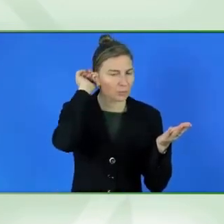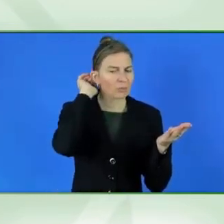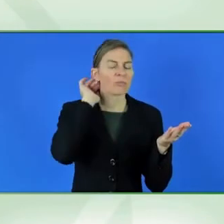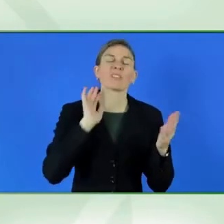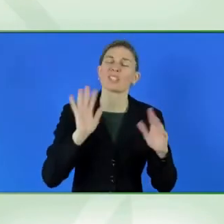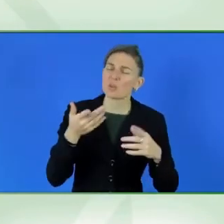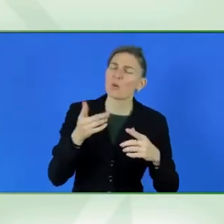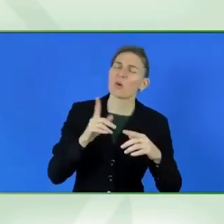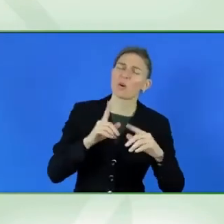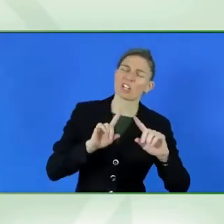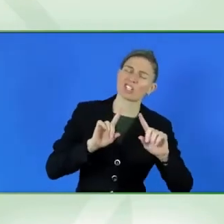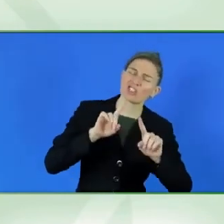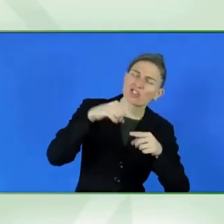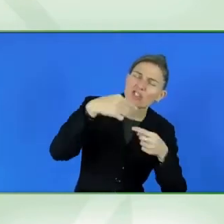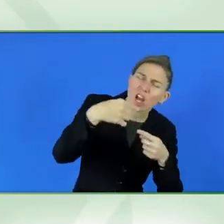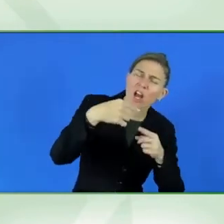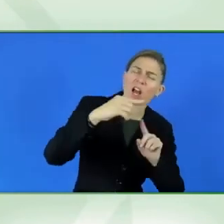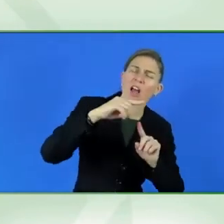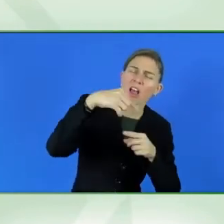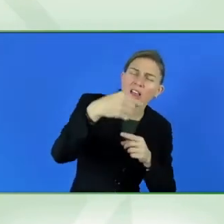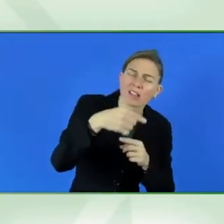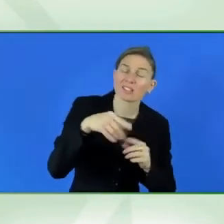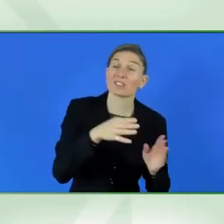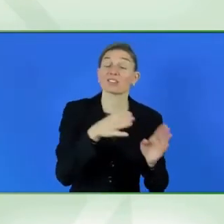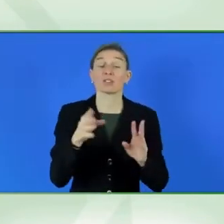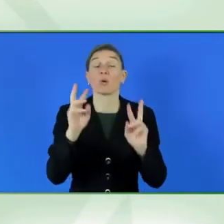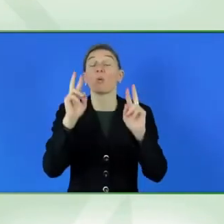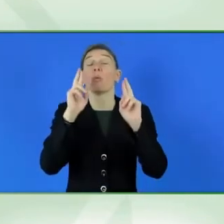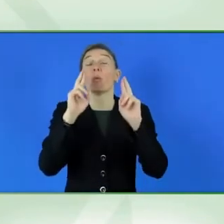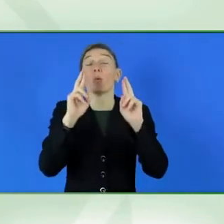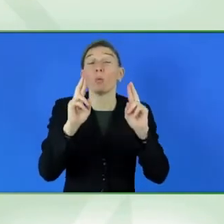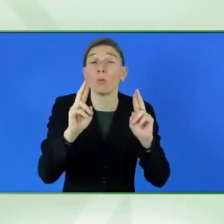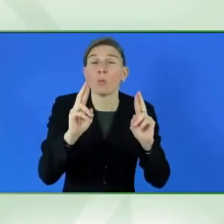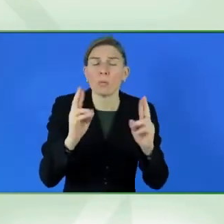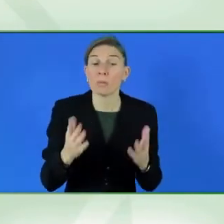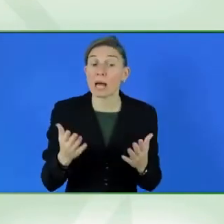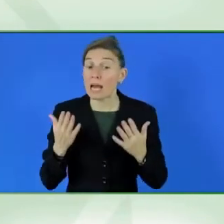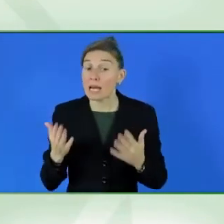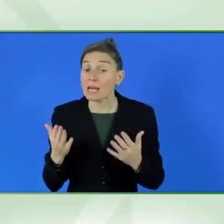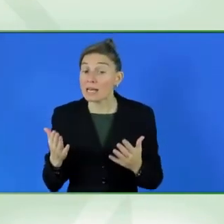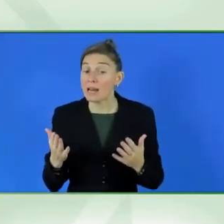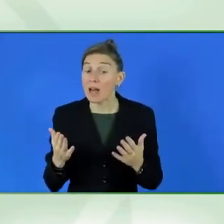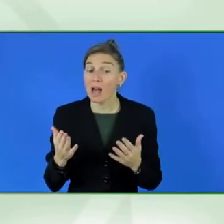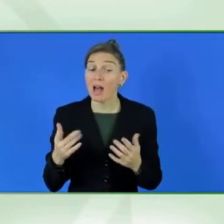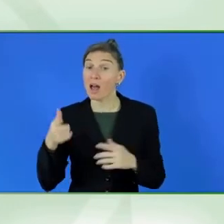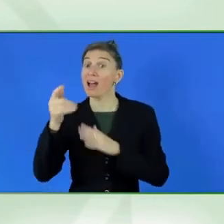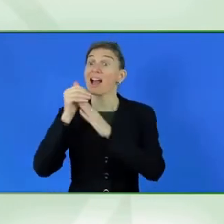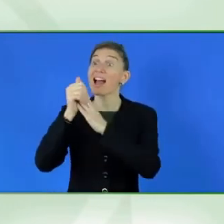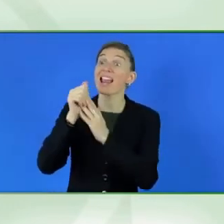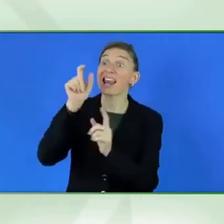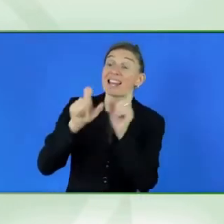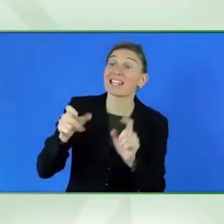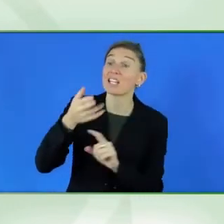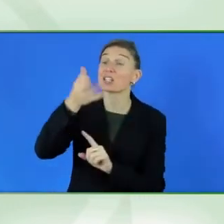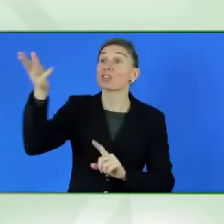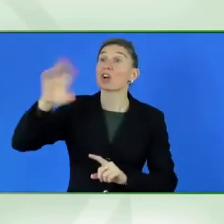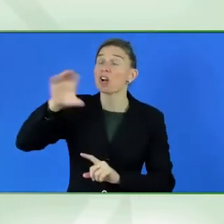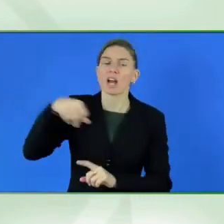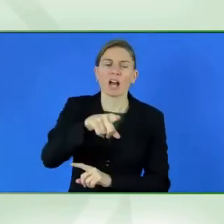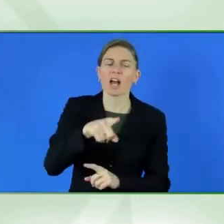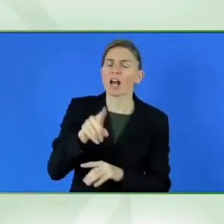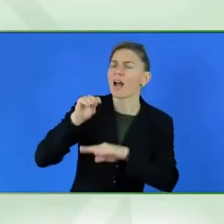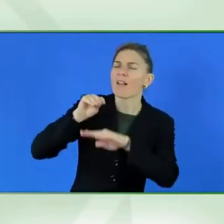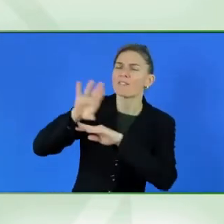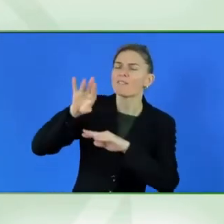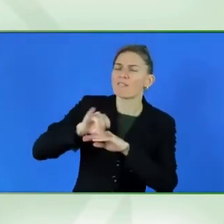hopes. So please, could you provide some advice to the leaders in your countries? What are some next steps to bridge that